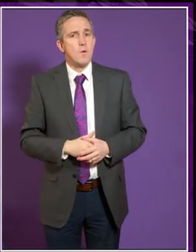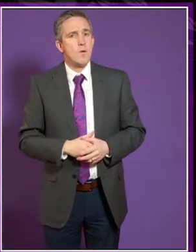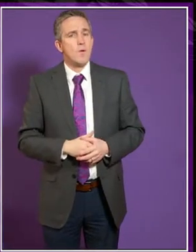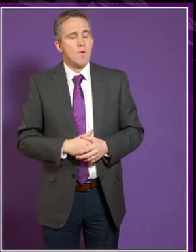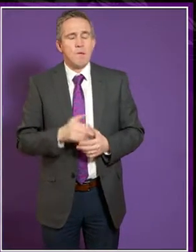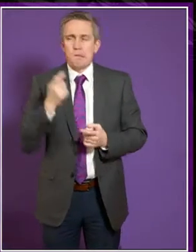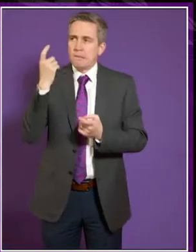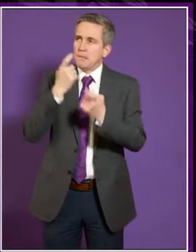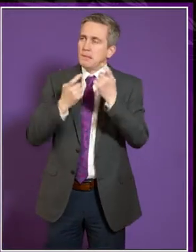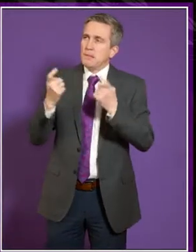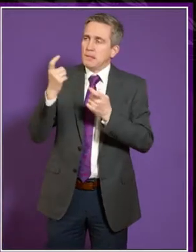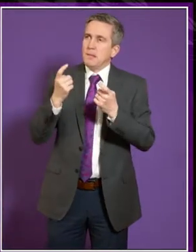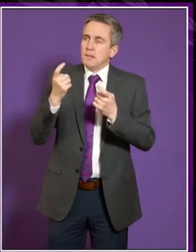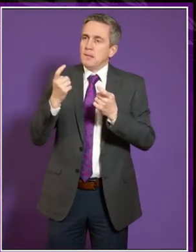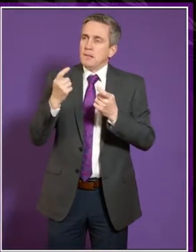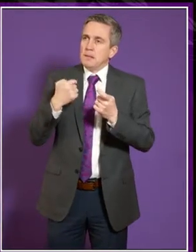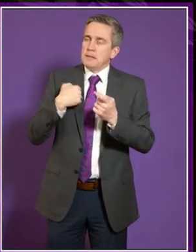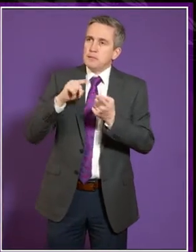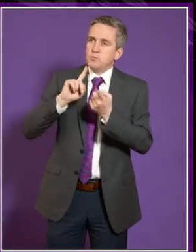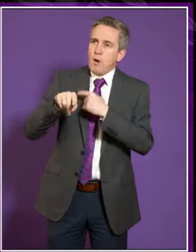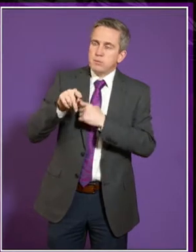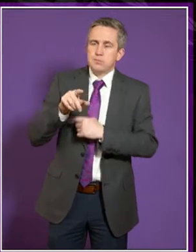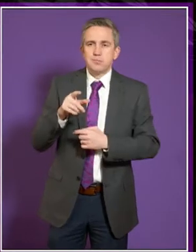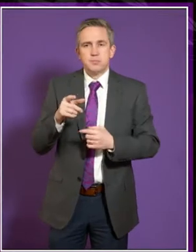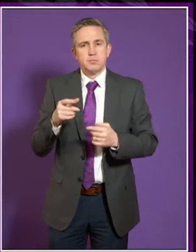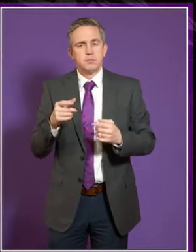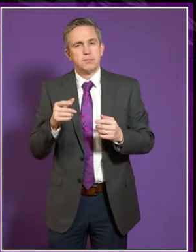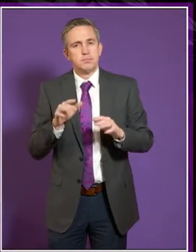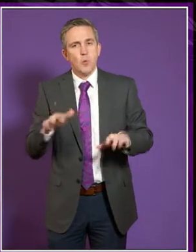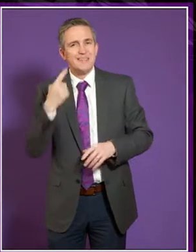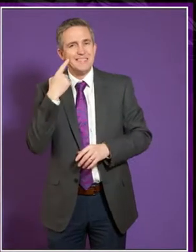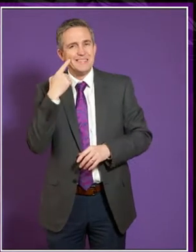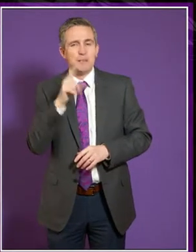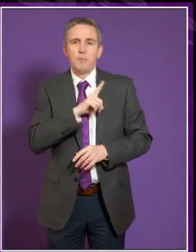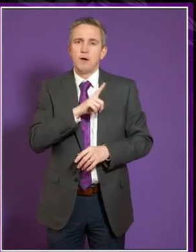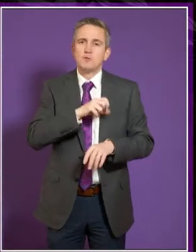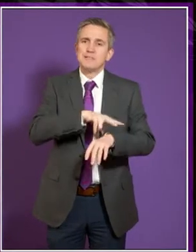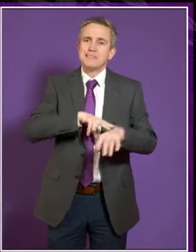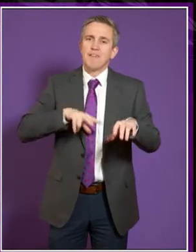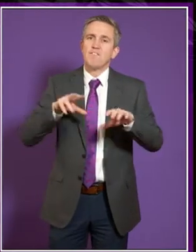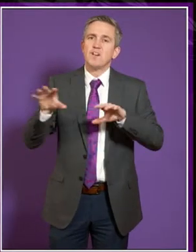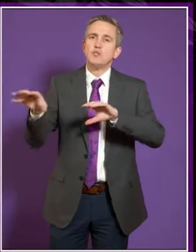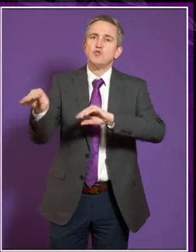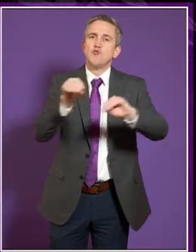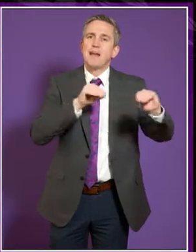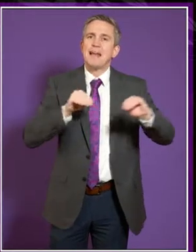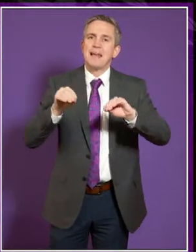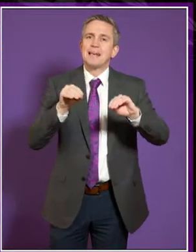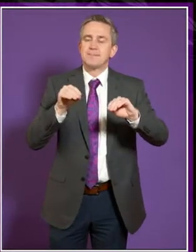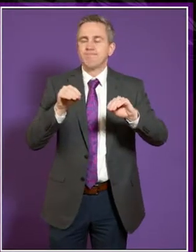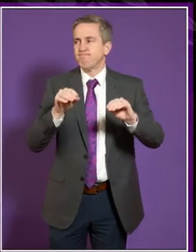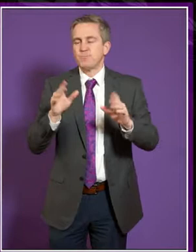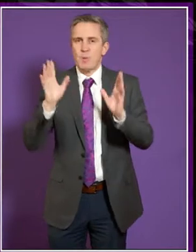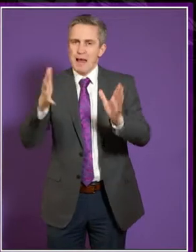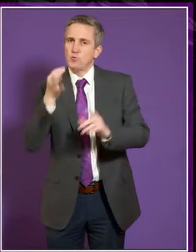I think the reason we're being a bit hesitant is that some of those about staff training and so on are probably better addressed to the